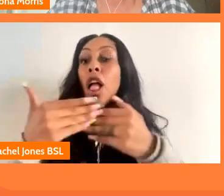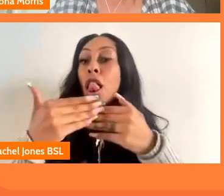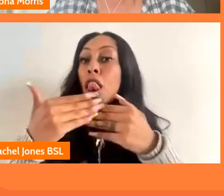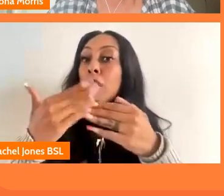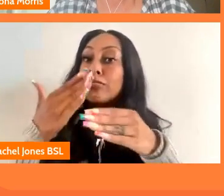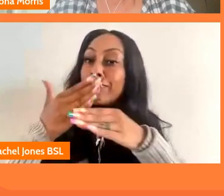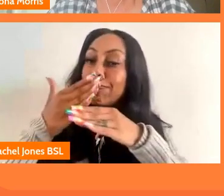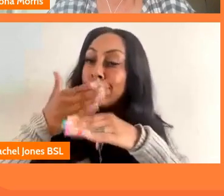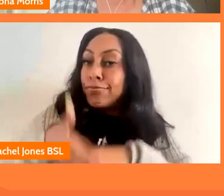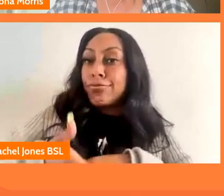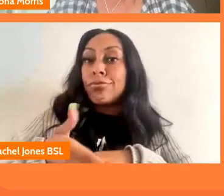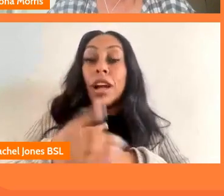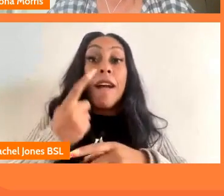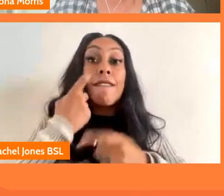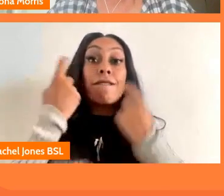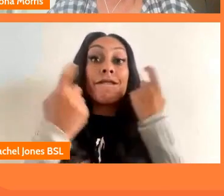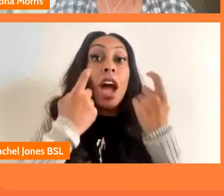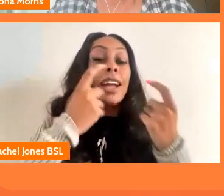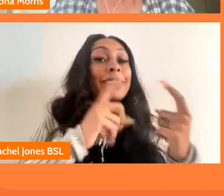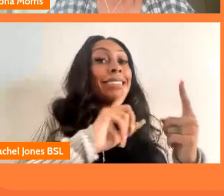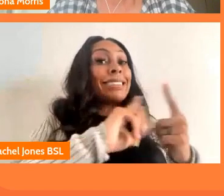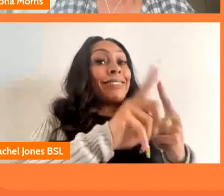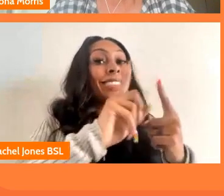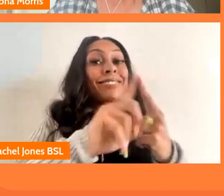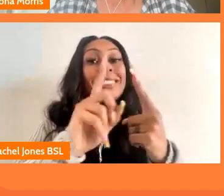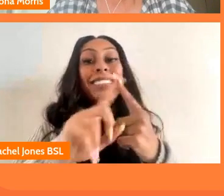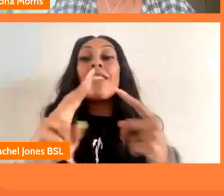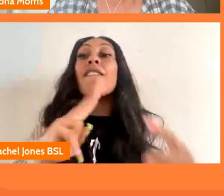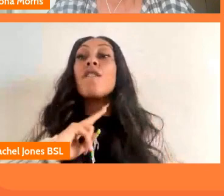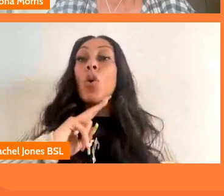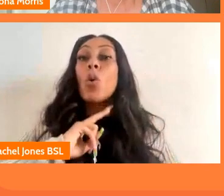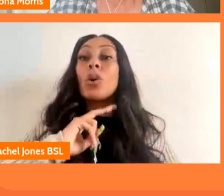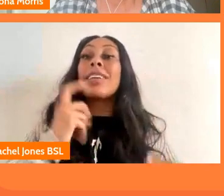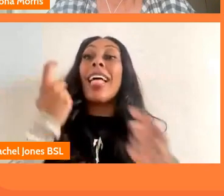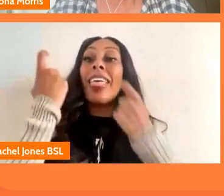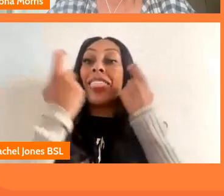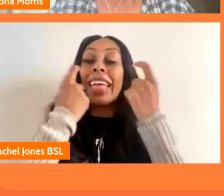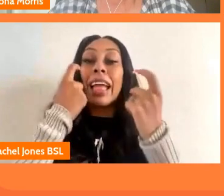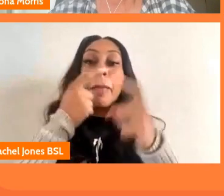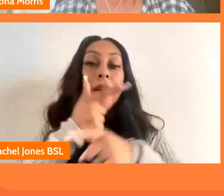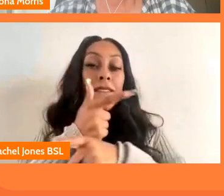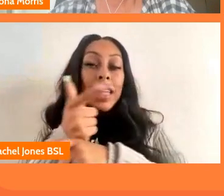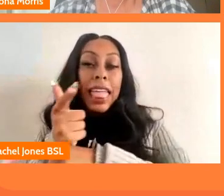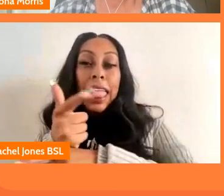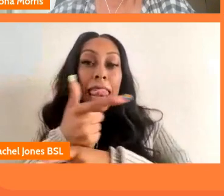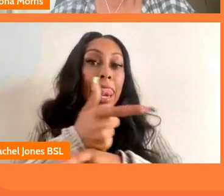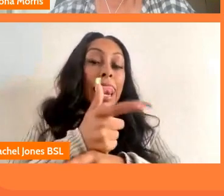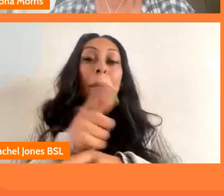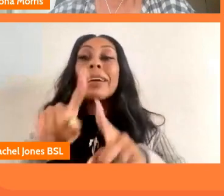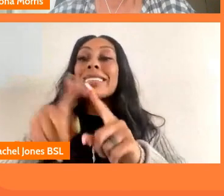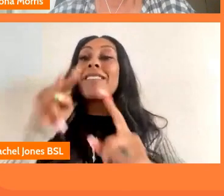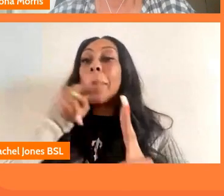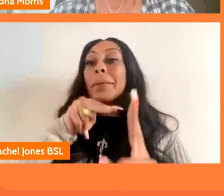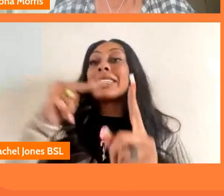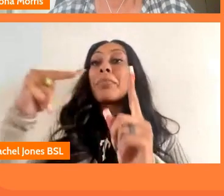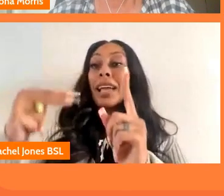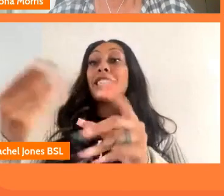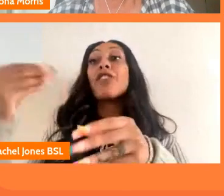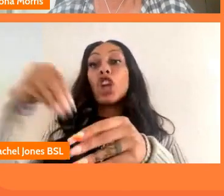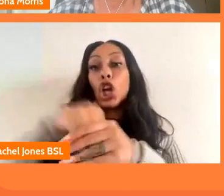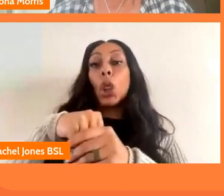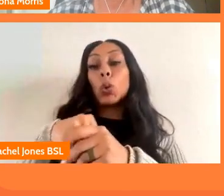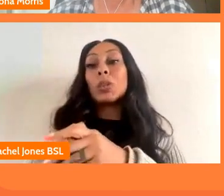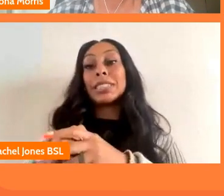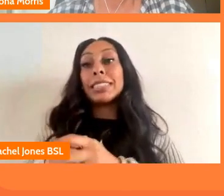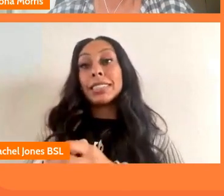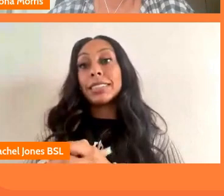that range of voices and thinking really carefully about about the perspectives that that are then um included in that film